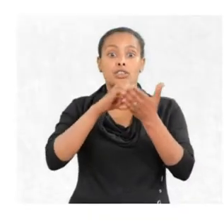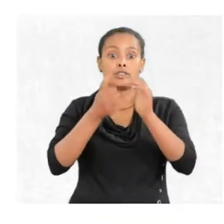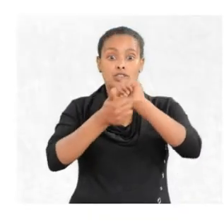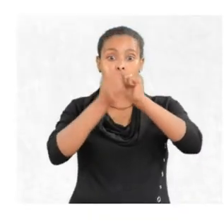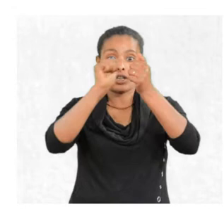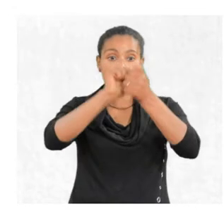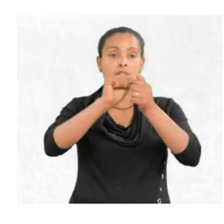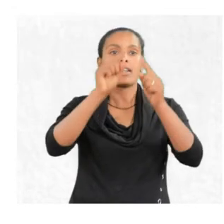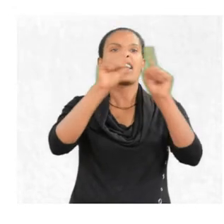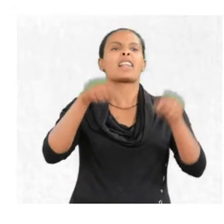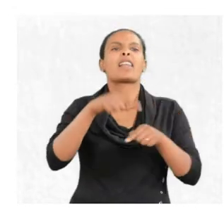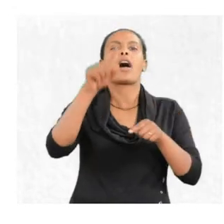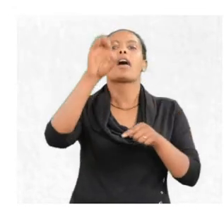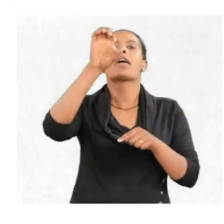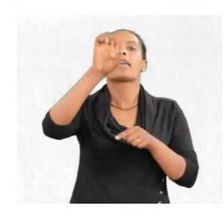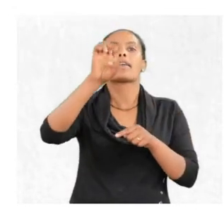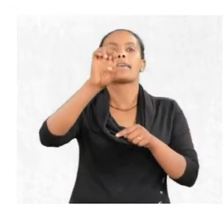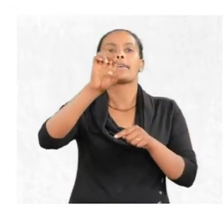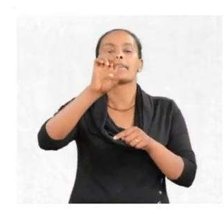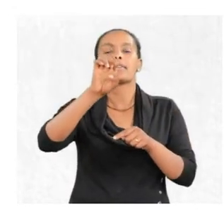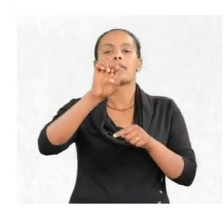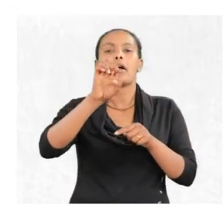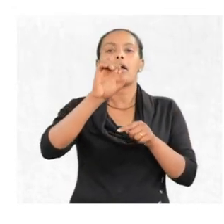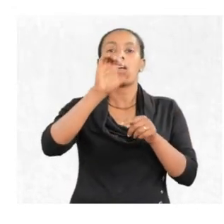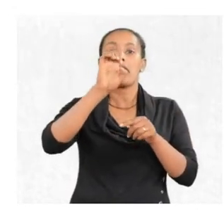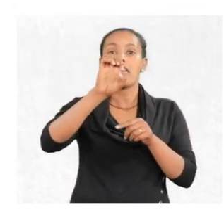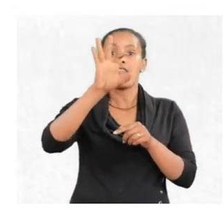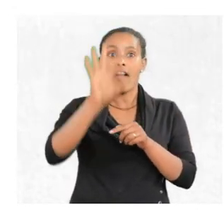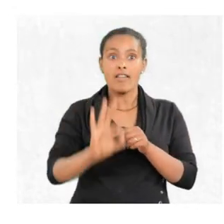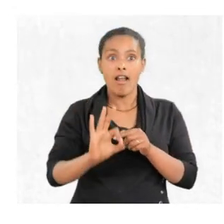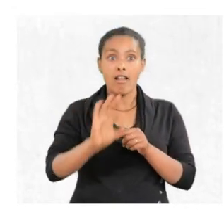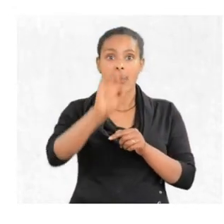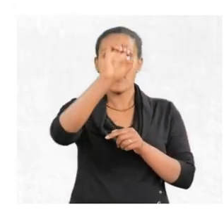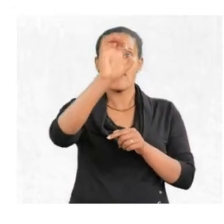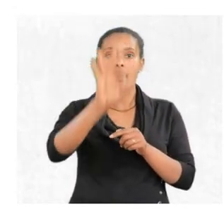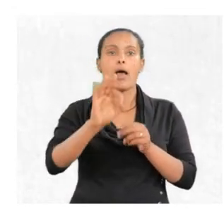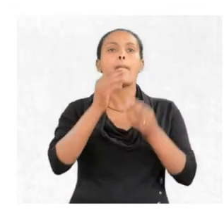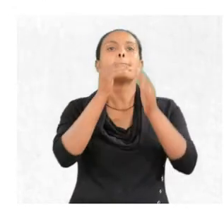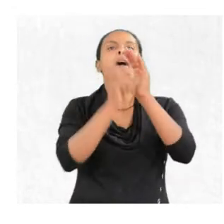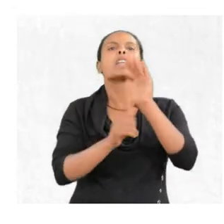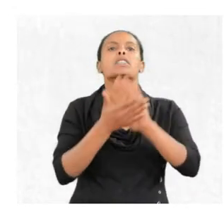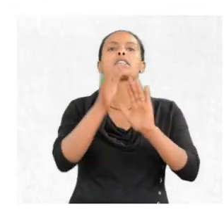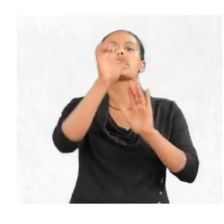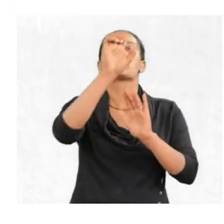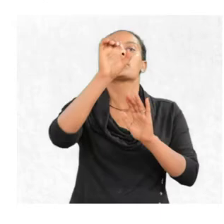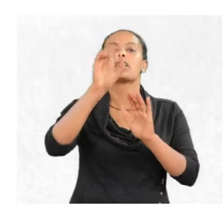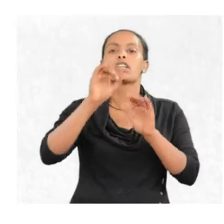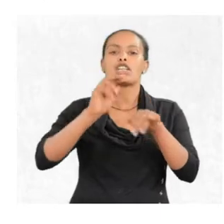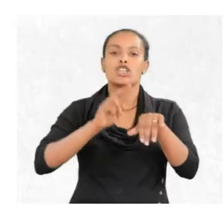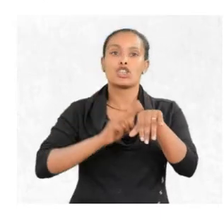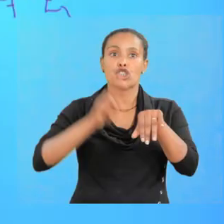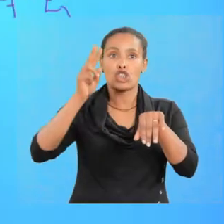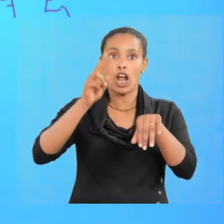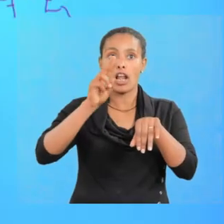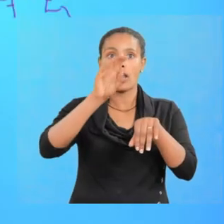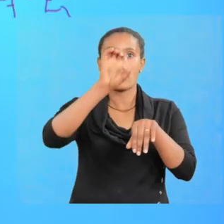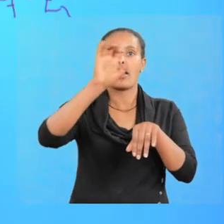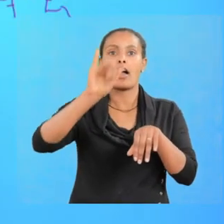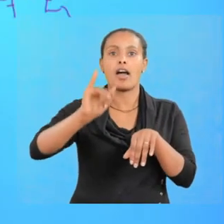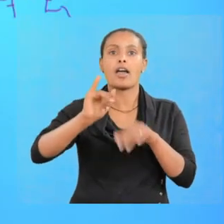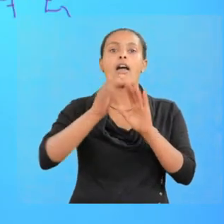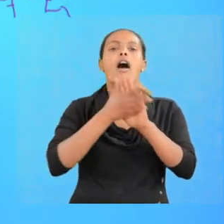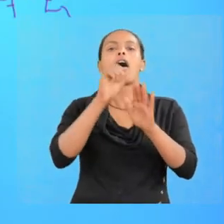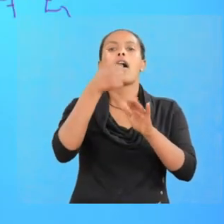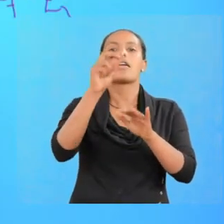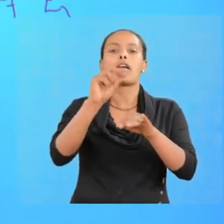energy delta E equal E final minus E initial. An electron makes